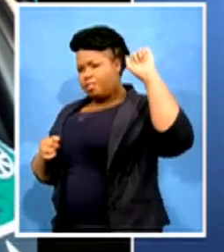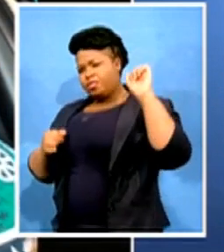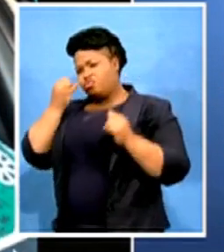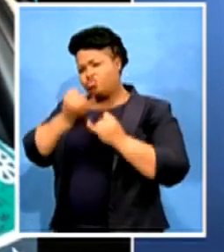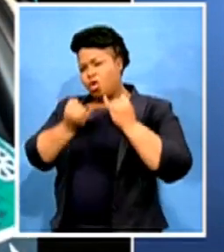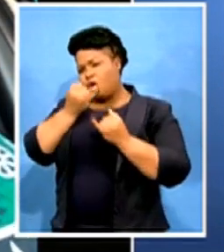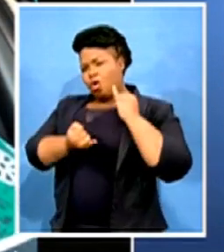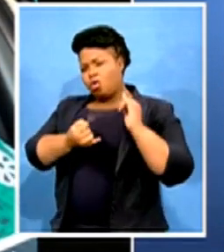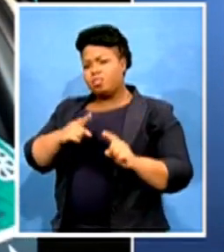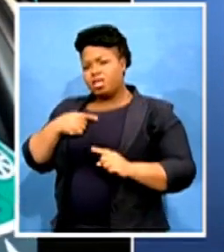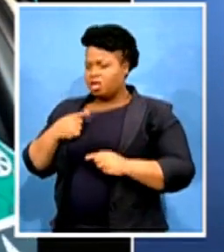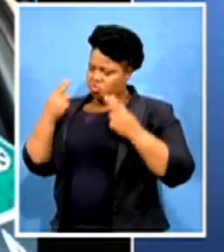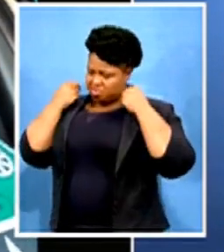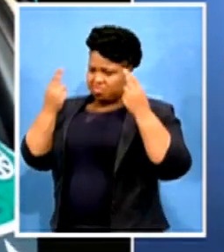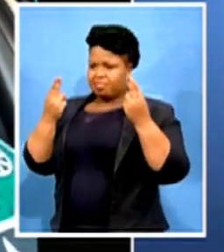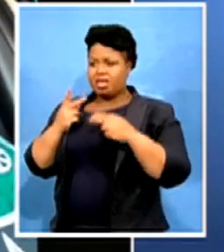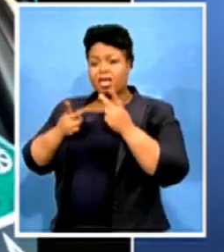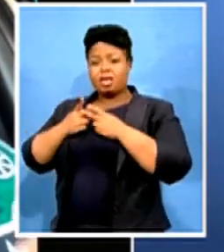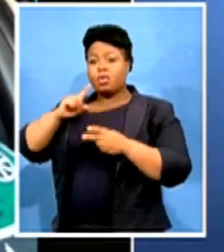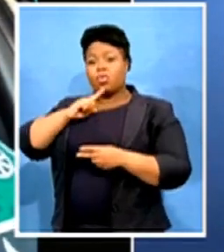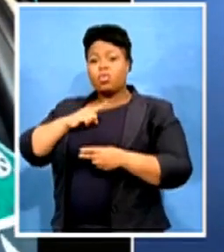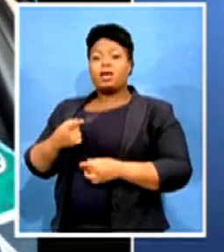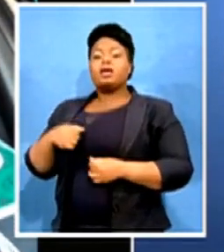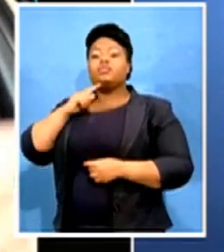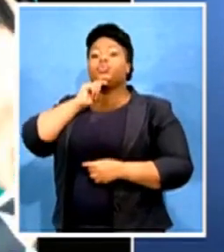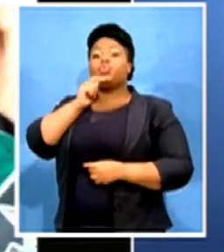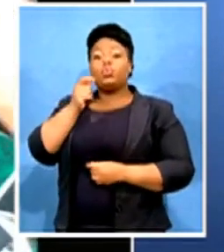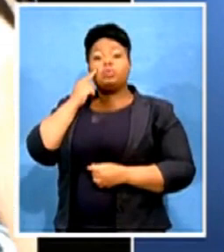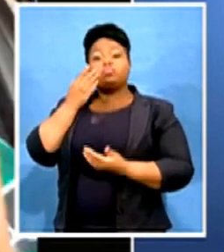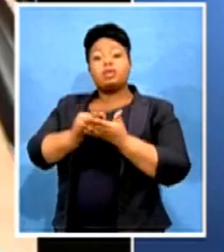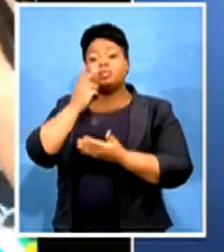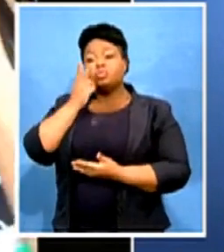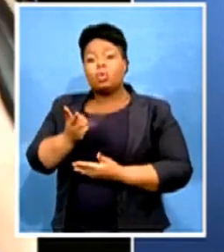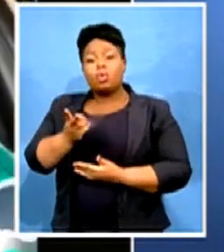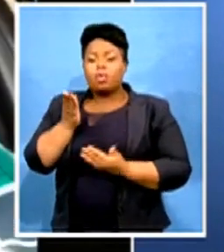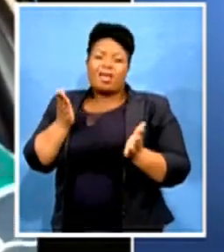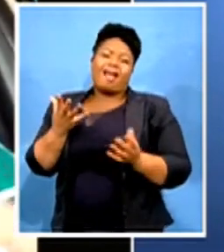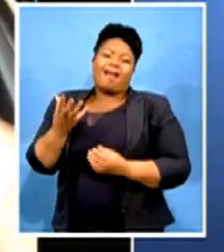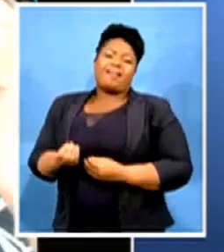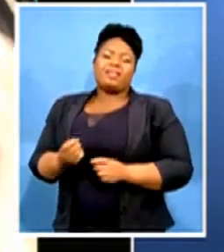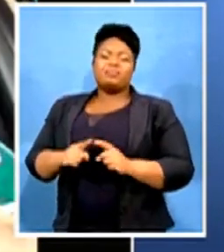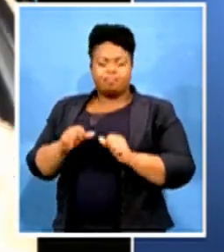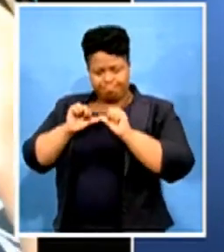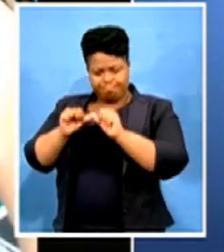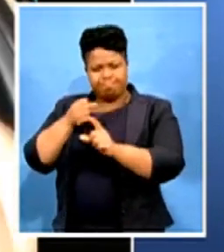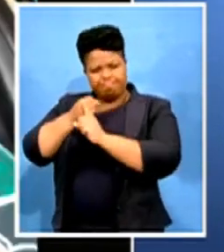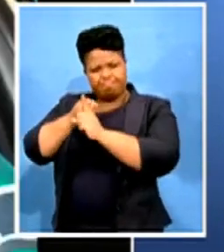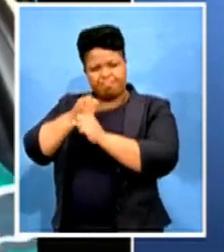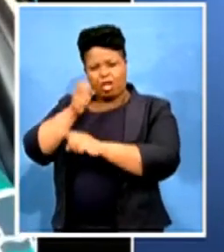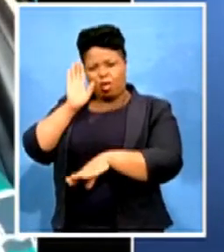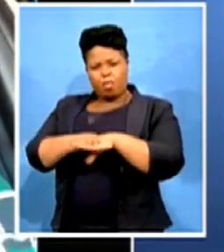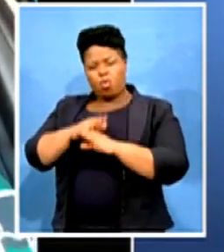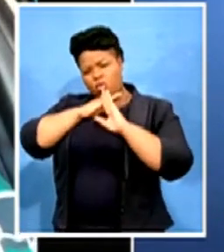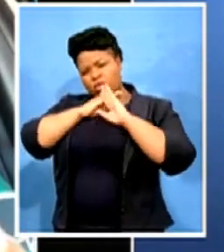because the truth is there and evidence is there, will continue to rise and defend the ANC and its